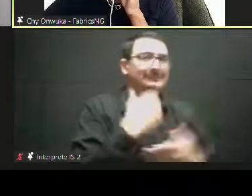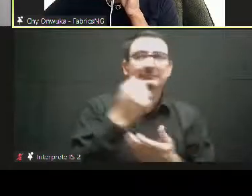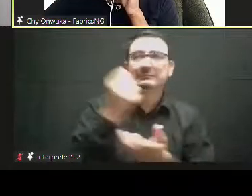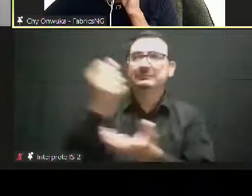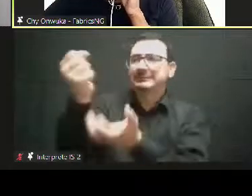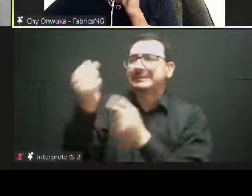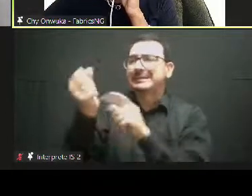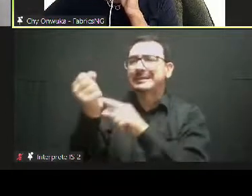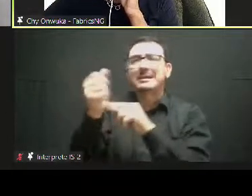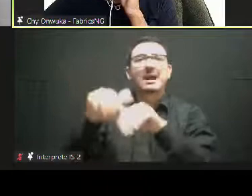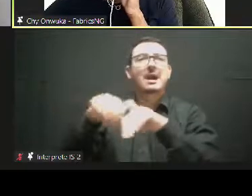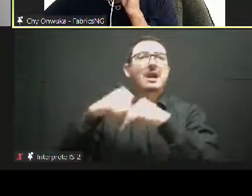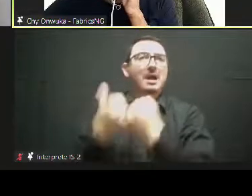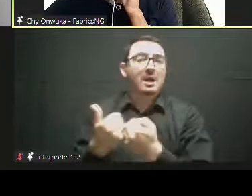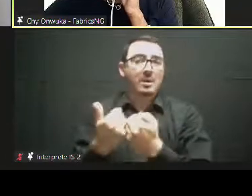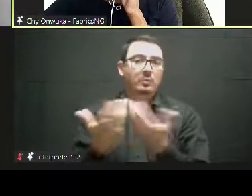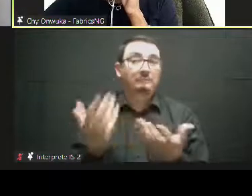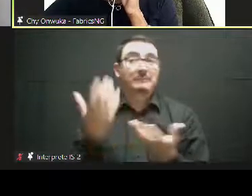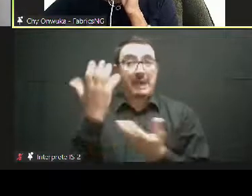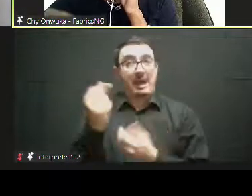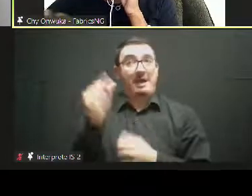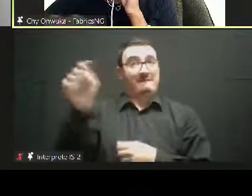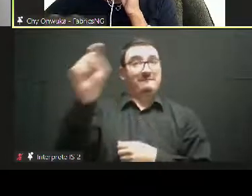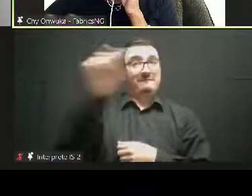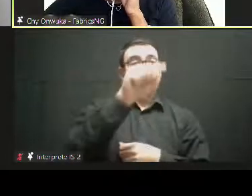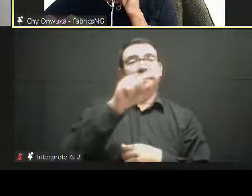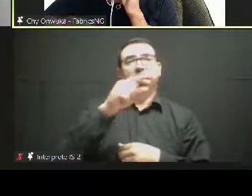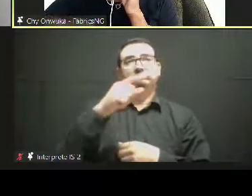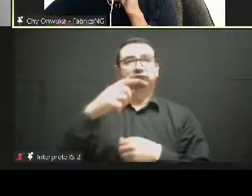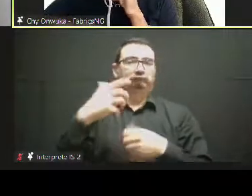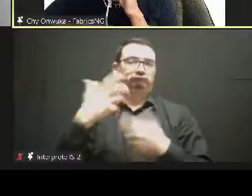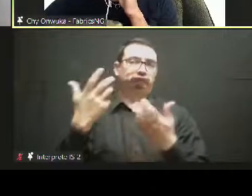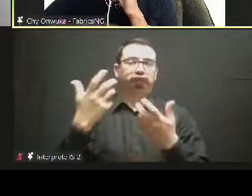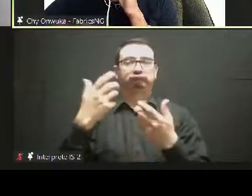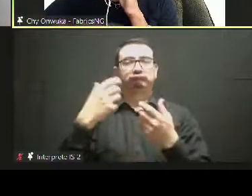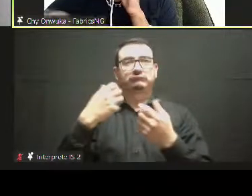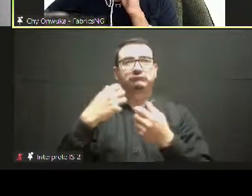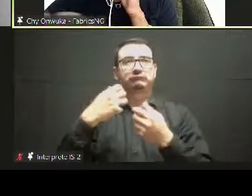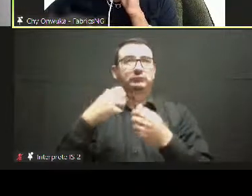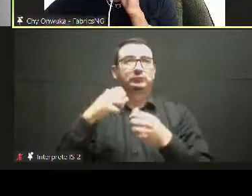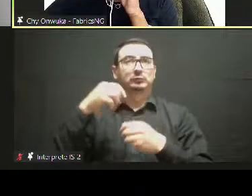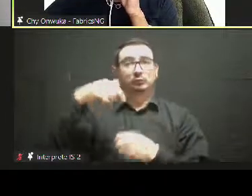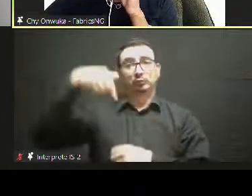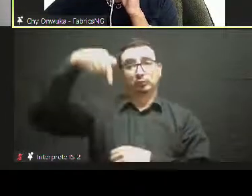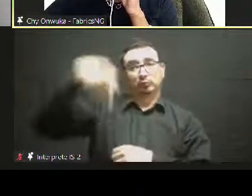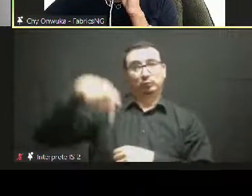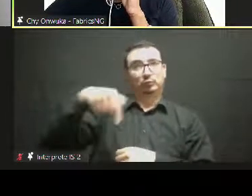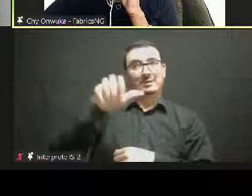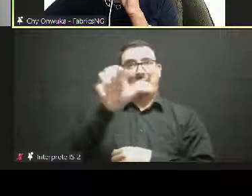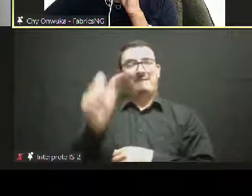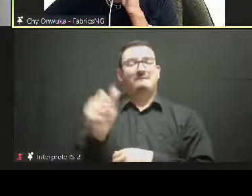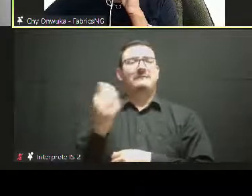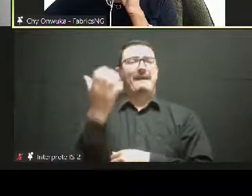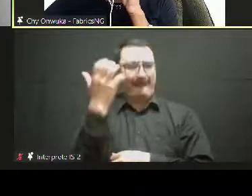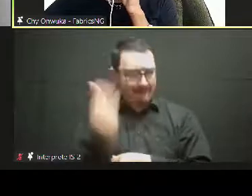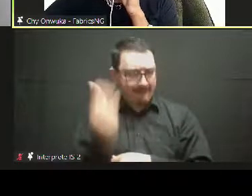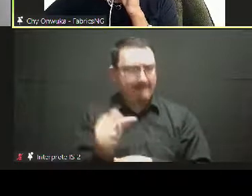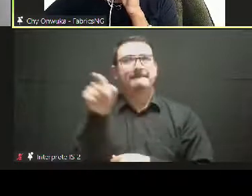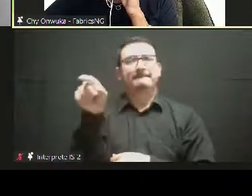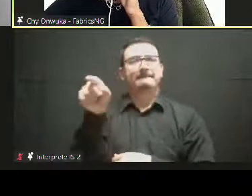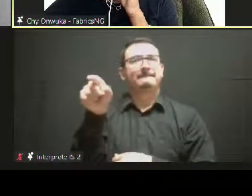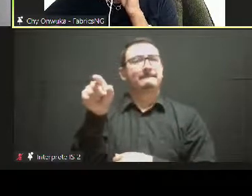Africa on apparel and fabrics. So, it's unbelievable that there is no organized infrastructure for fabric sourcing. only have very